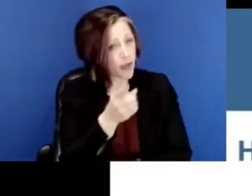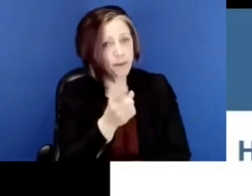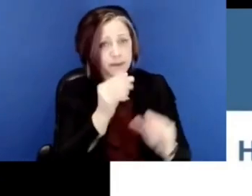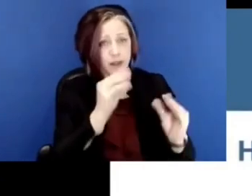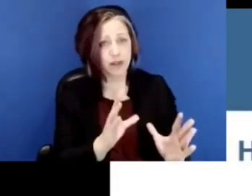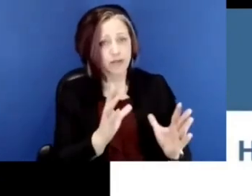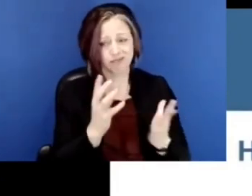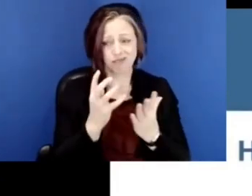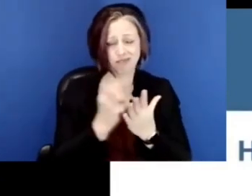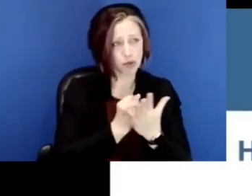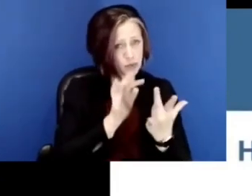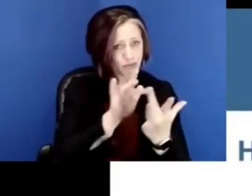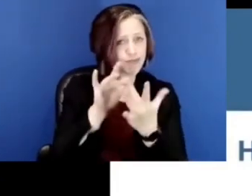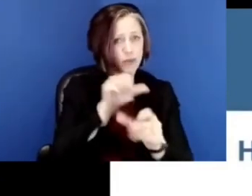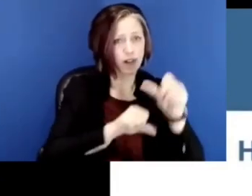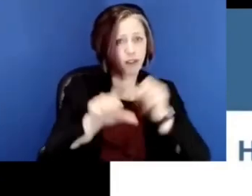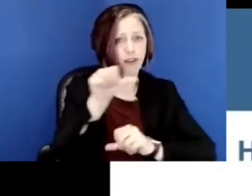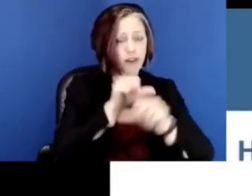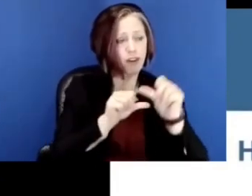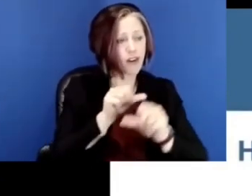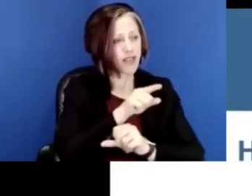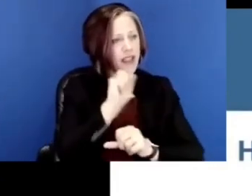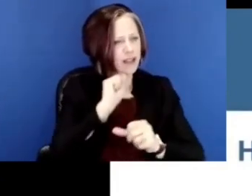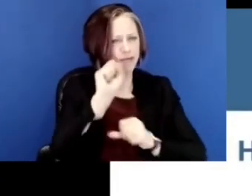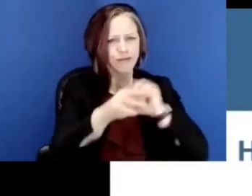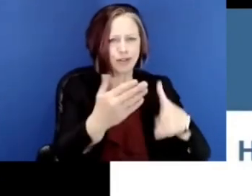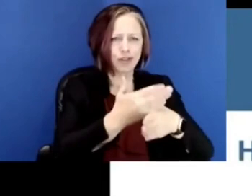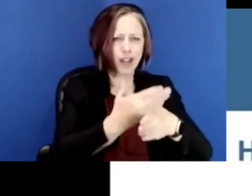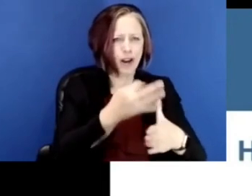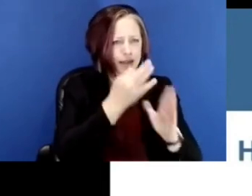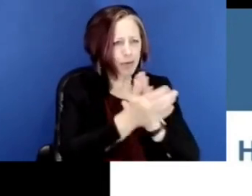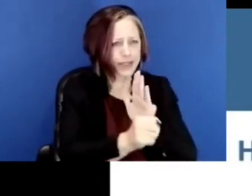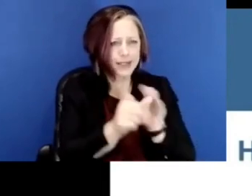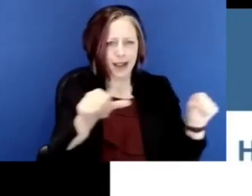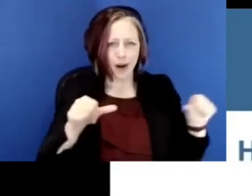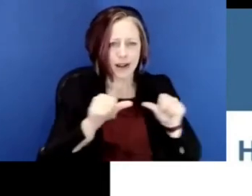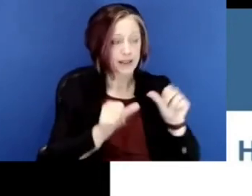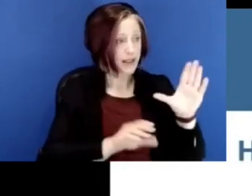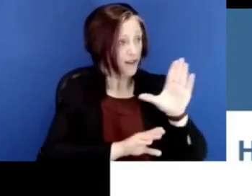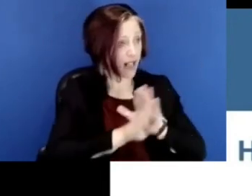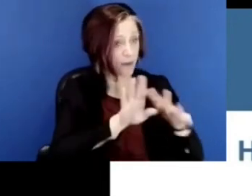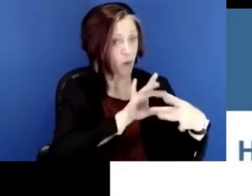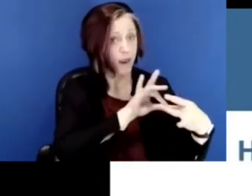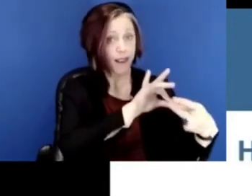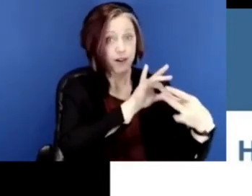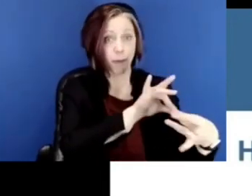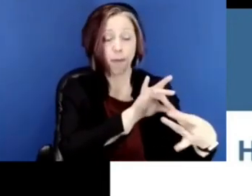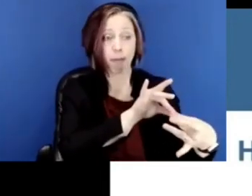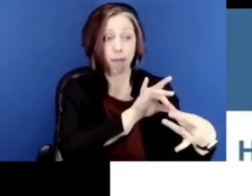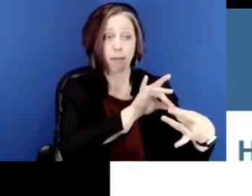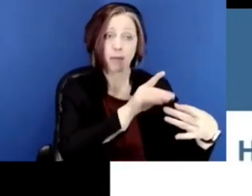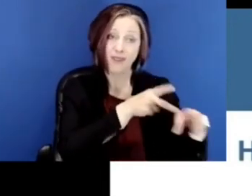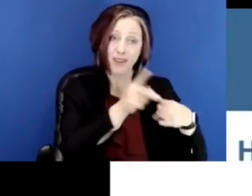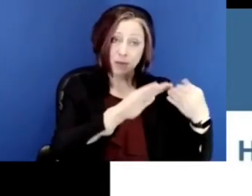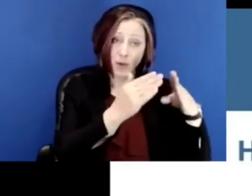allow teachers to get access to each other so that they can share their expertise, develop the relationships